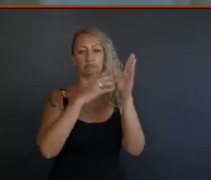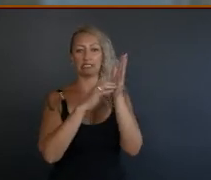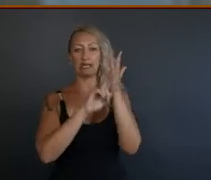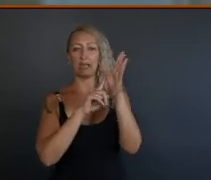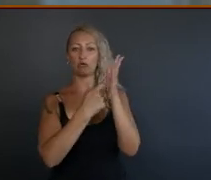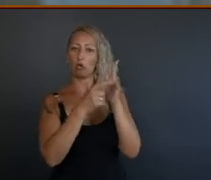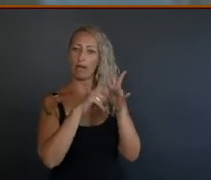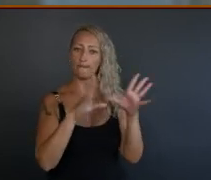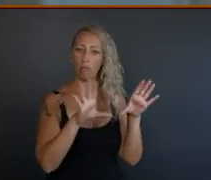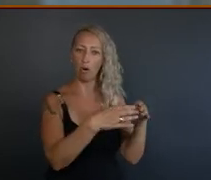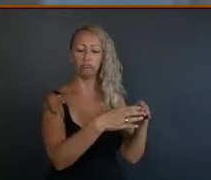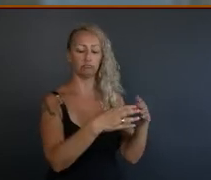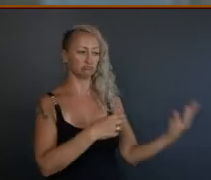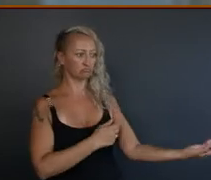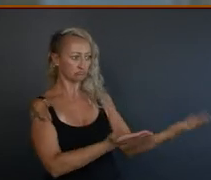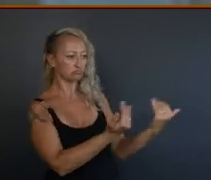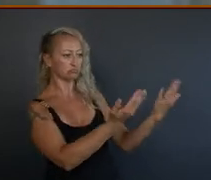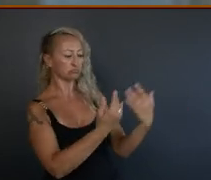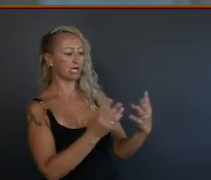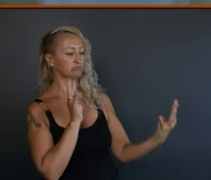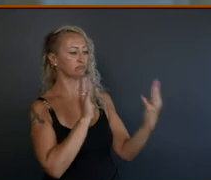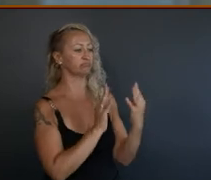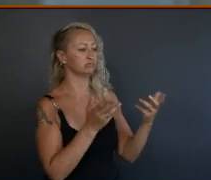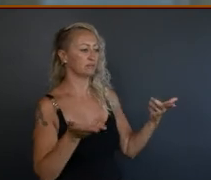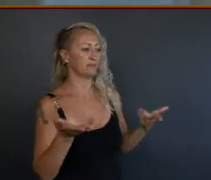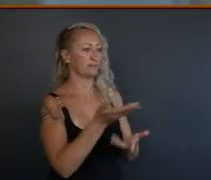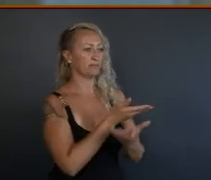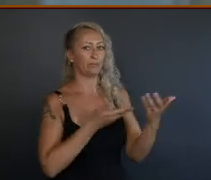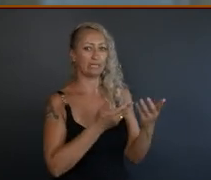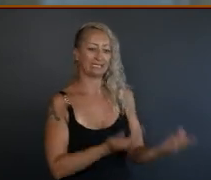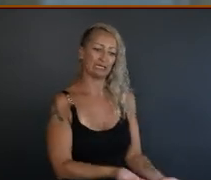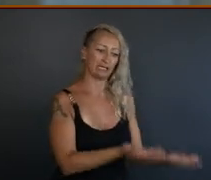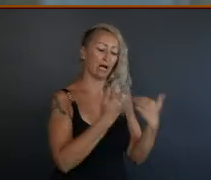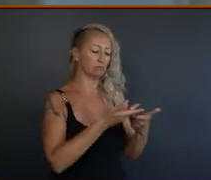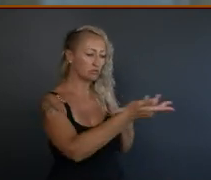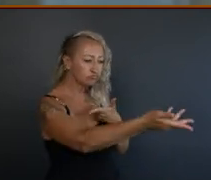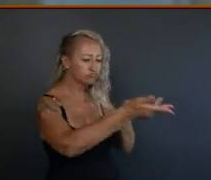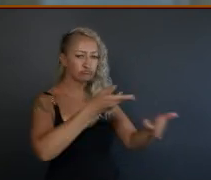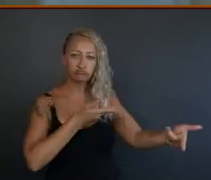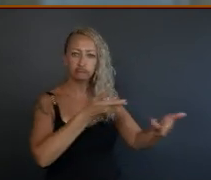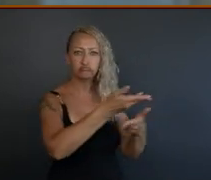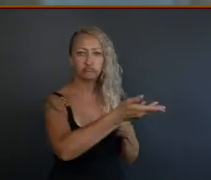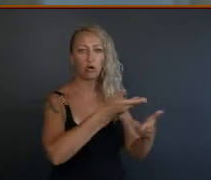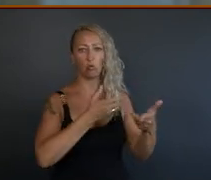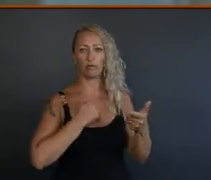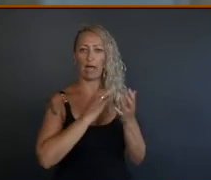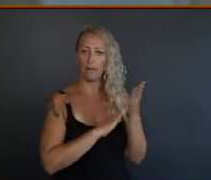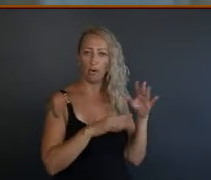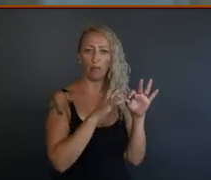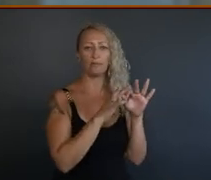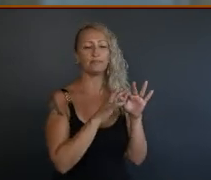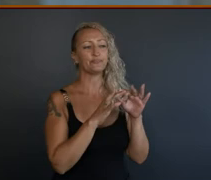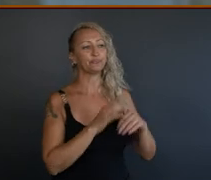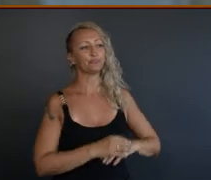Moll, to come down and sit at the table and not us going to them and asking for permission, you know what I mean? And like Linda June pointed to, in